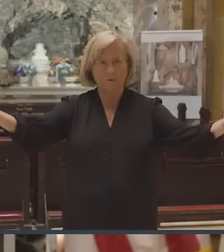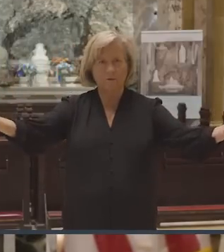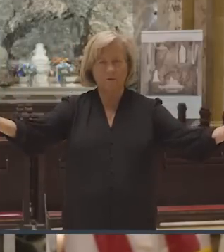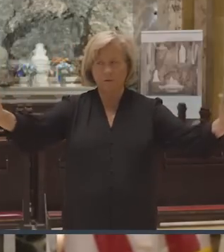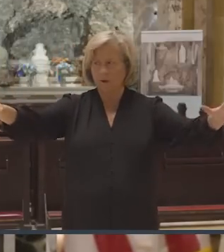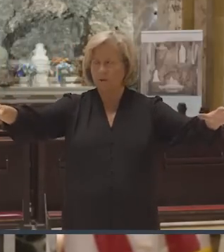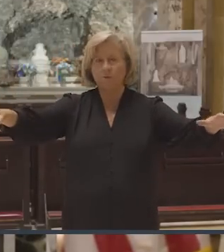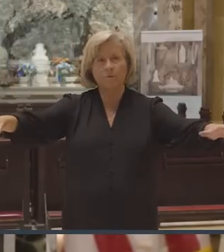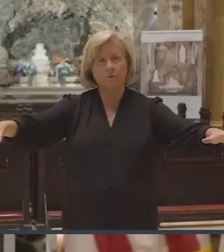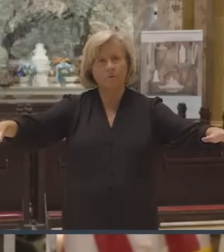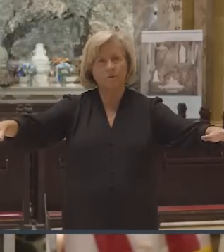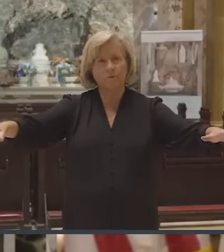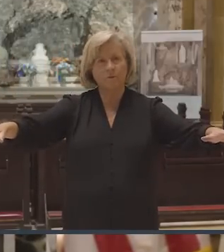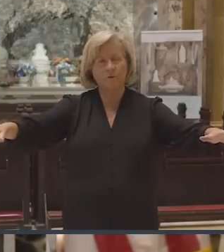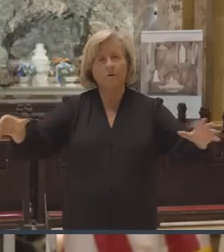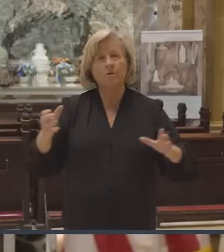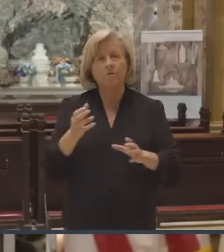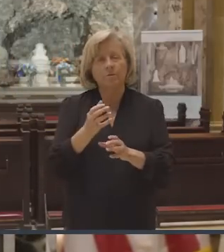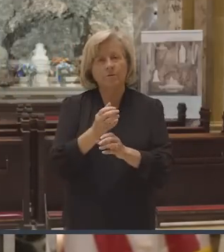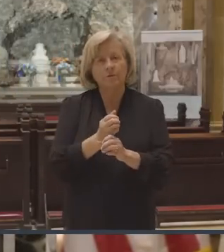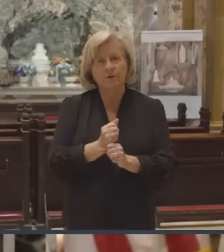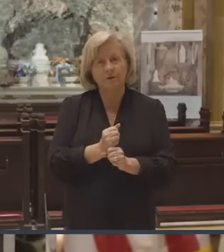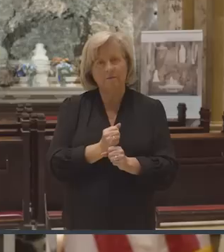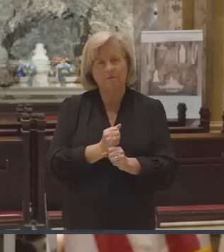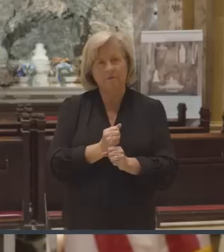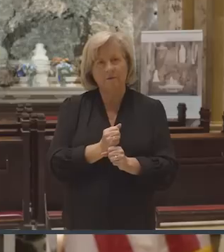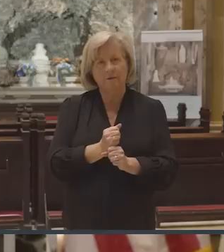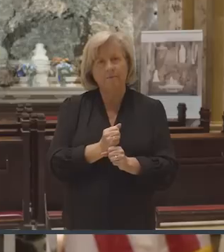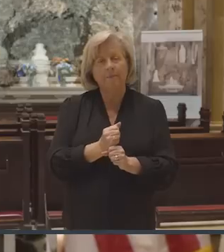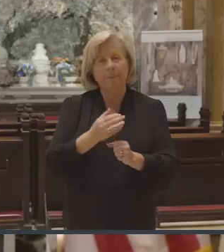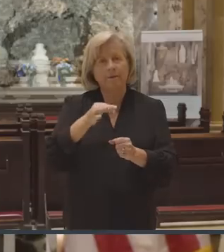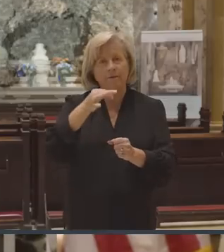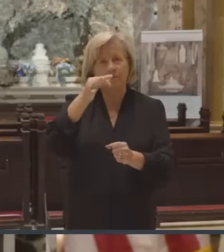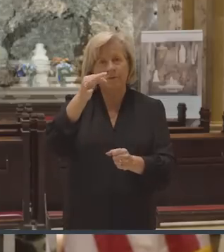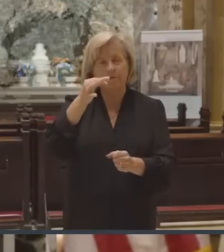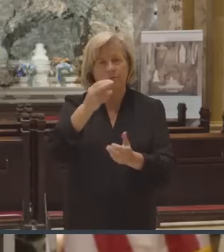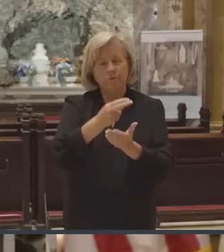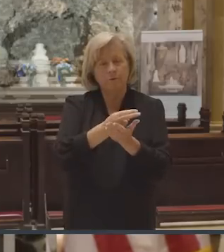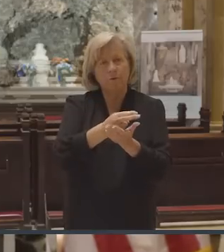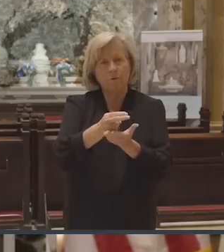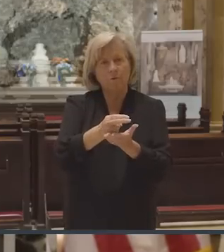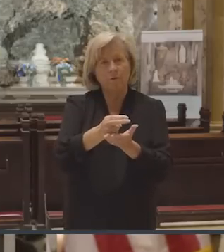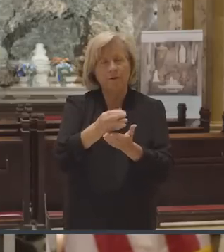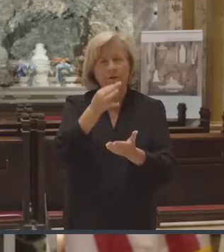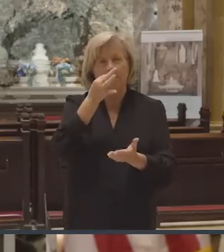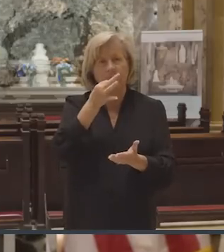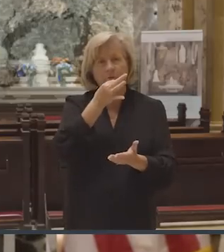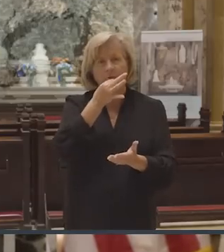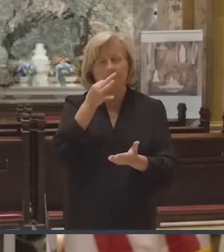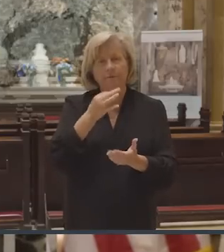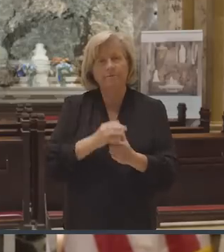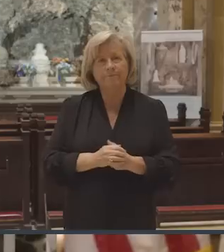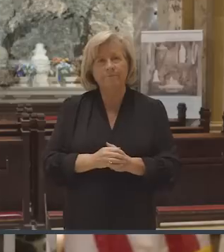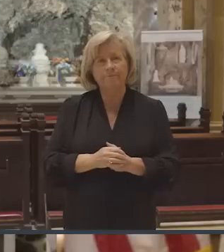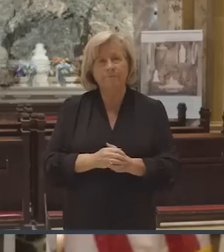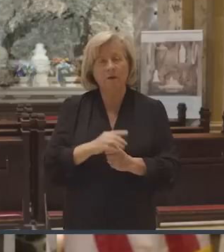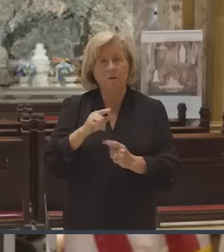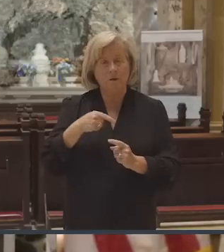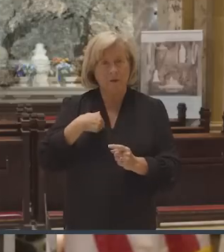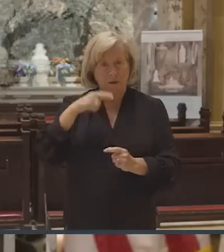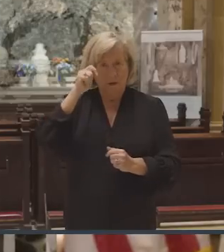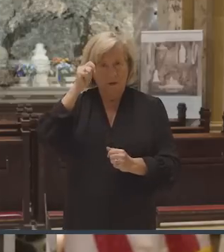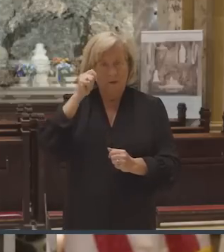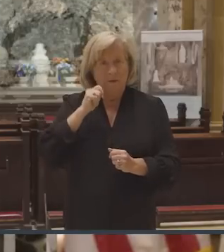throne as we receive him now in spiritual holy communion. When I was a teenager,